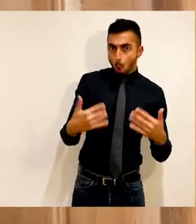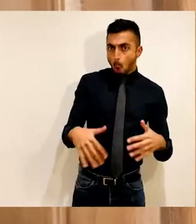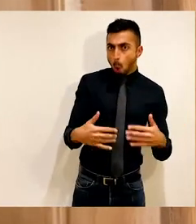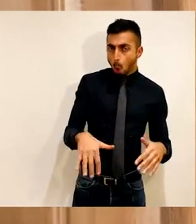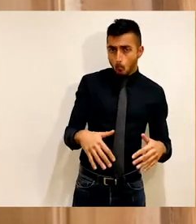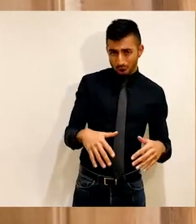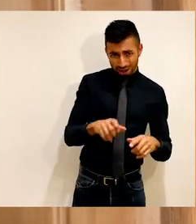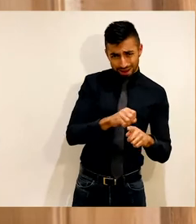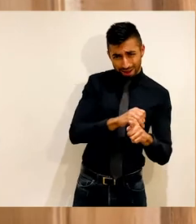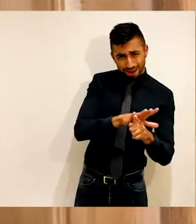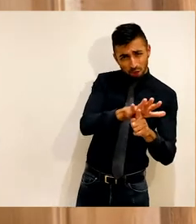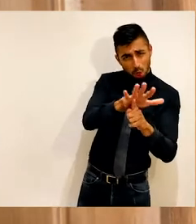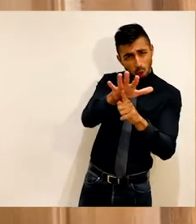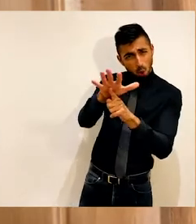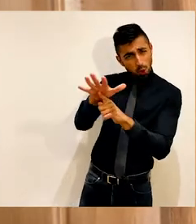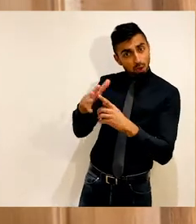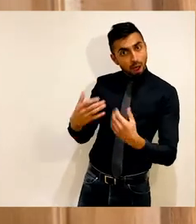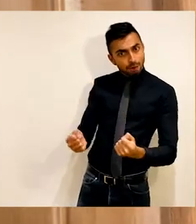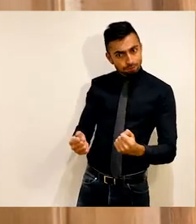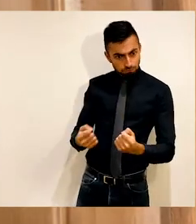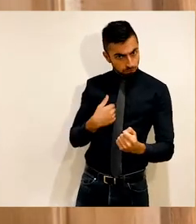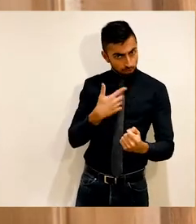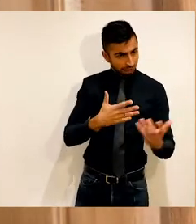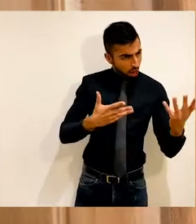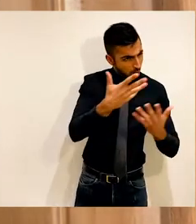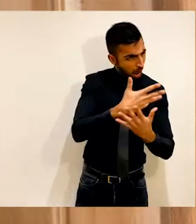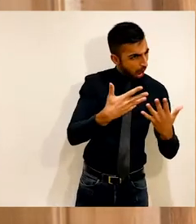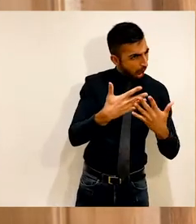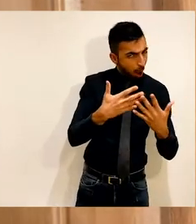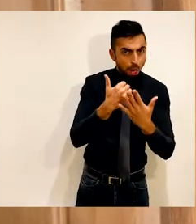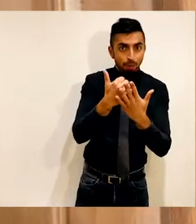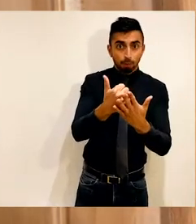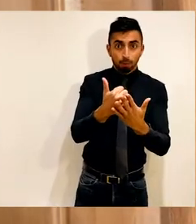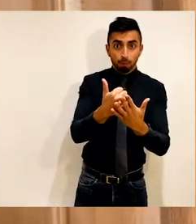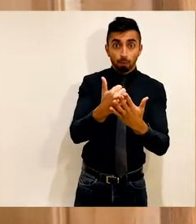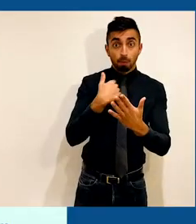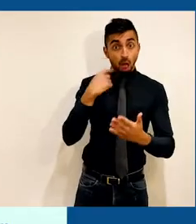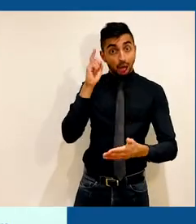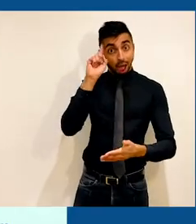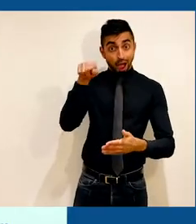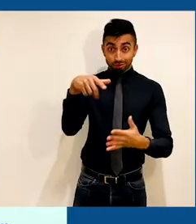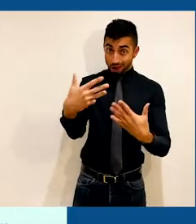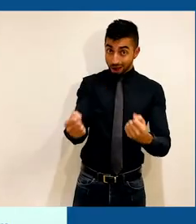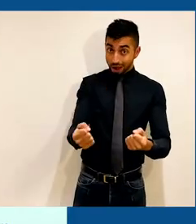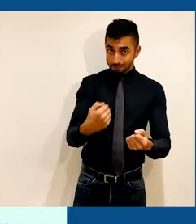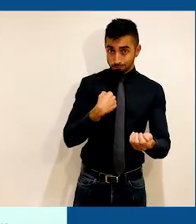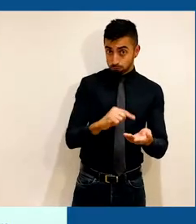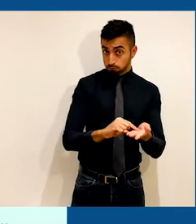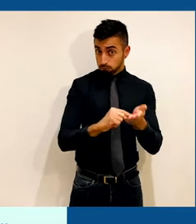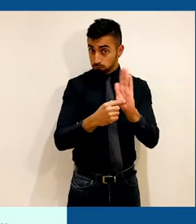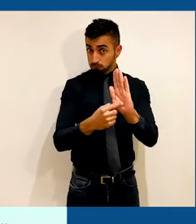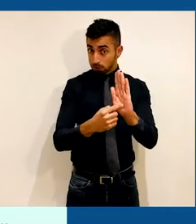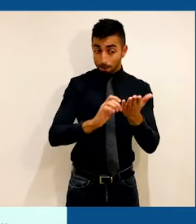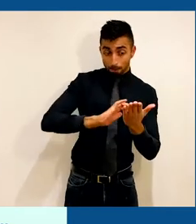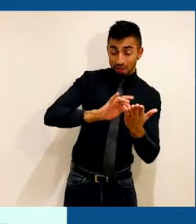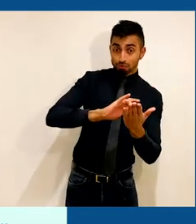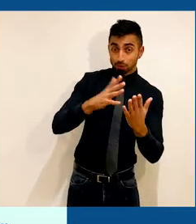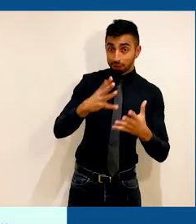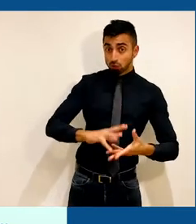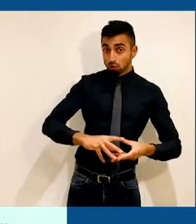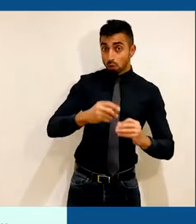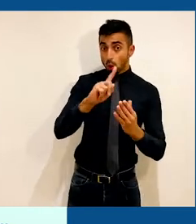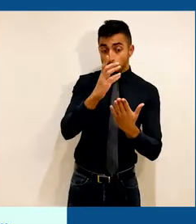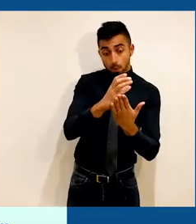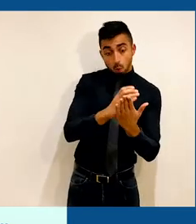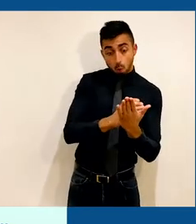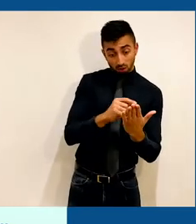influence and learning to help guide you? We have some ideas and today we're going to show you a board that we